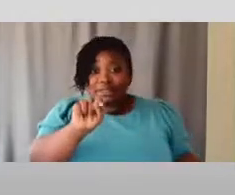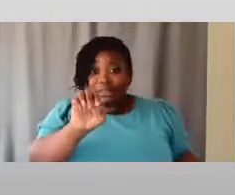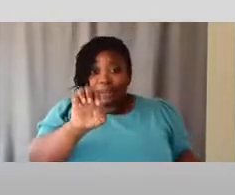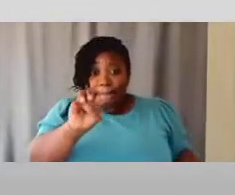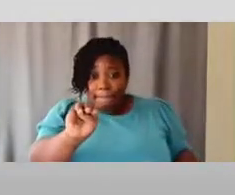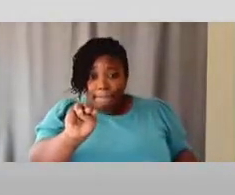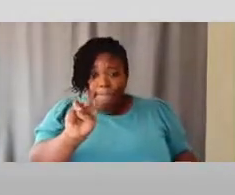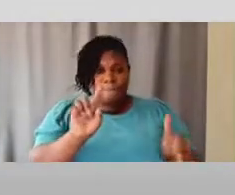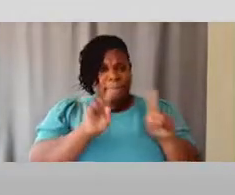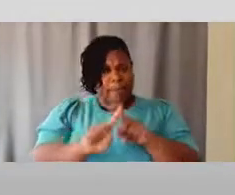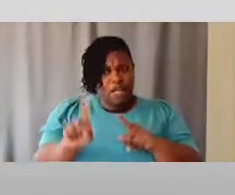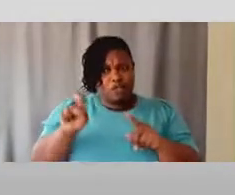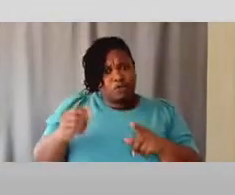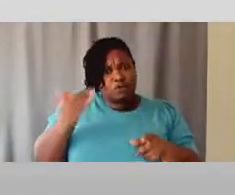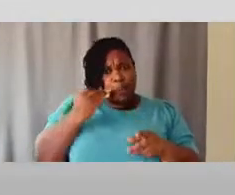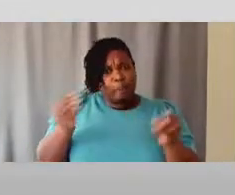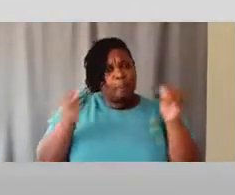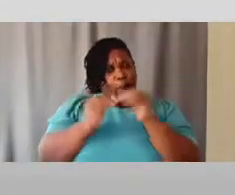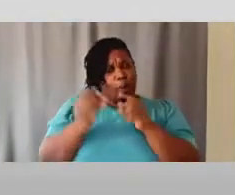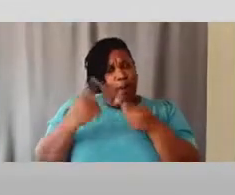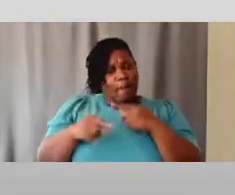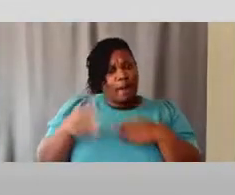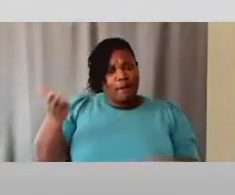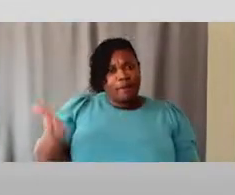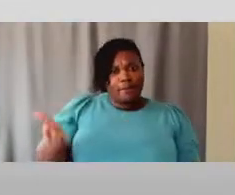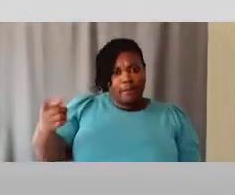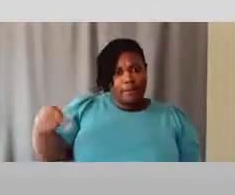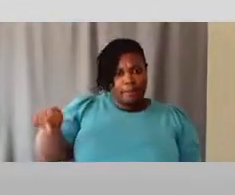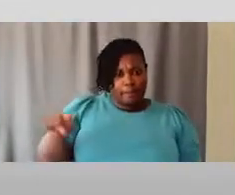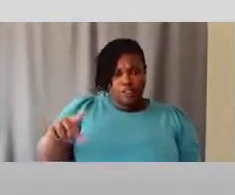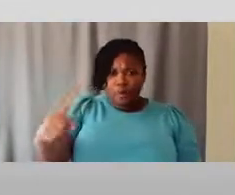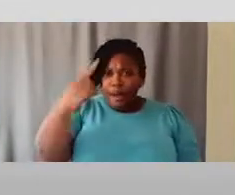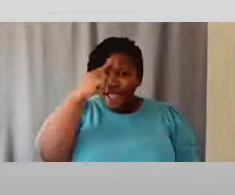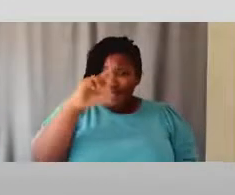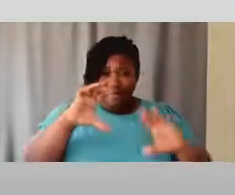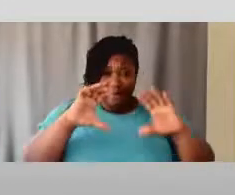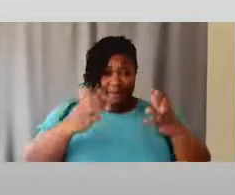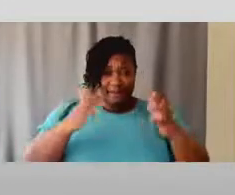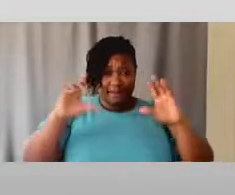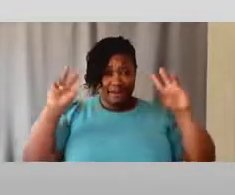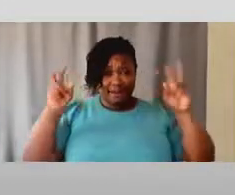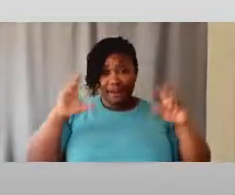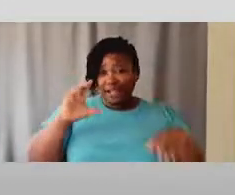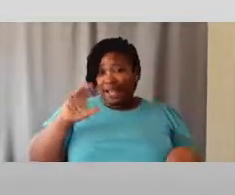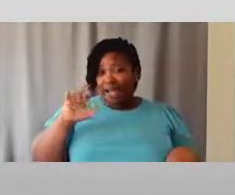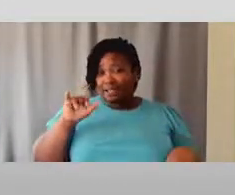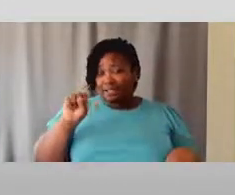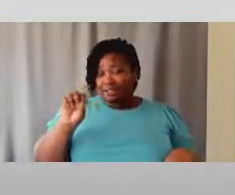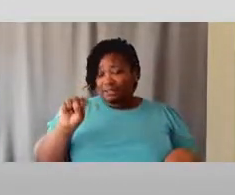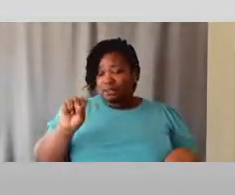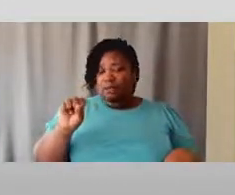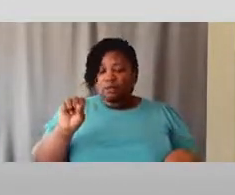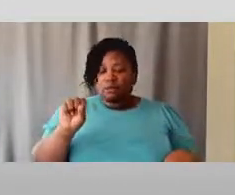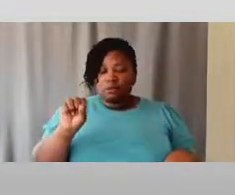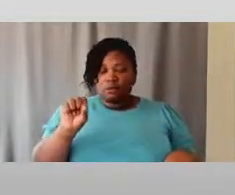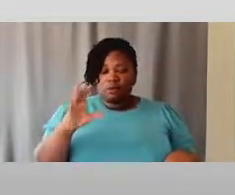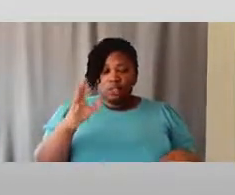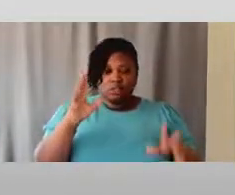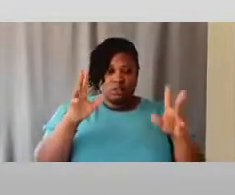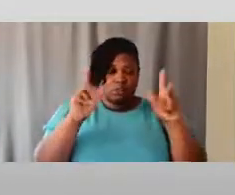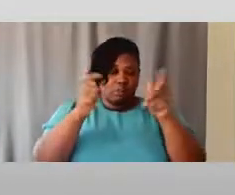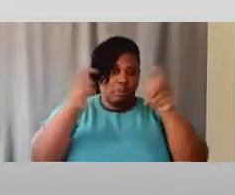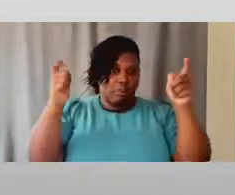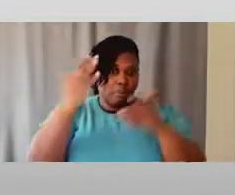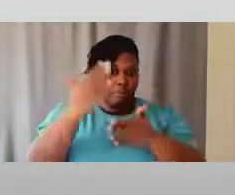them, and so I think class is a big issue here, and it's not one that we, in our country,